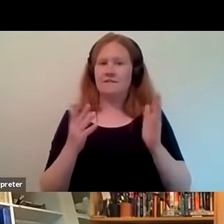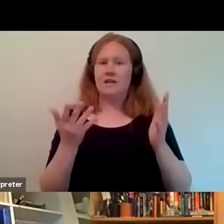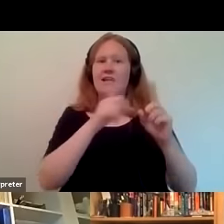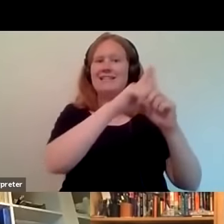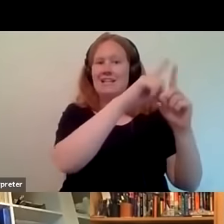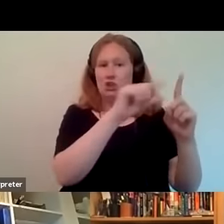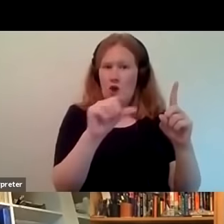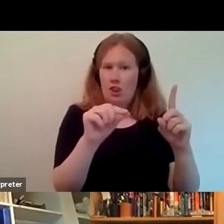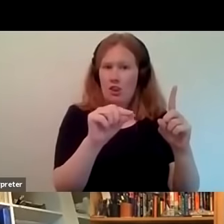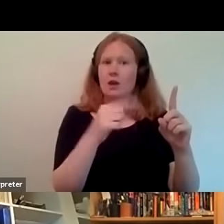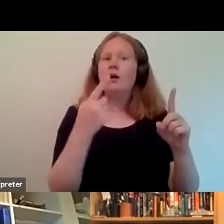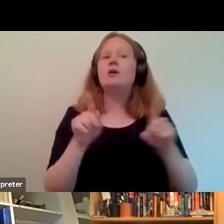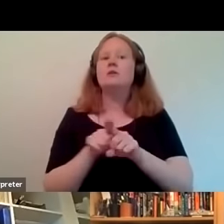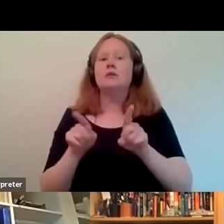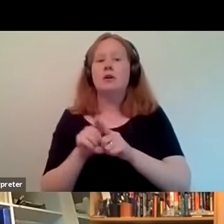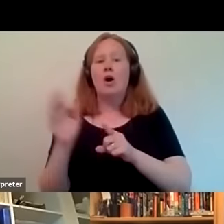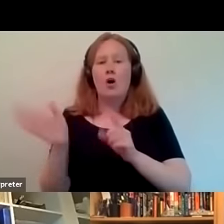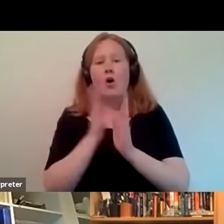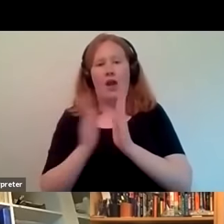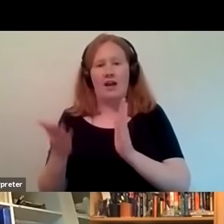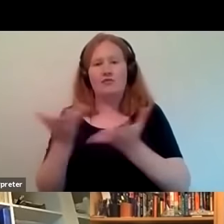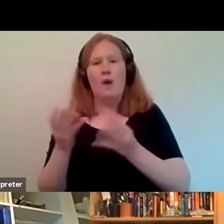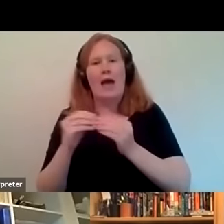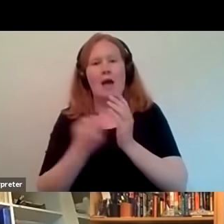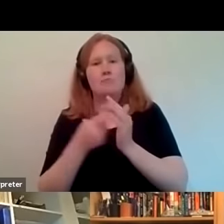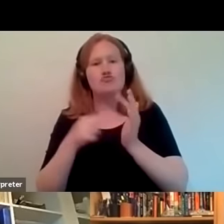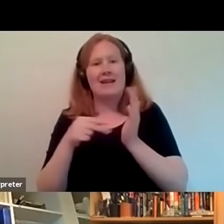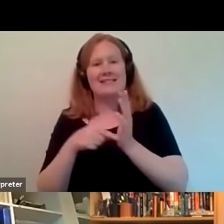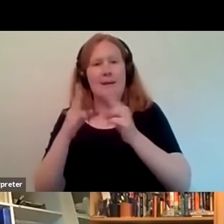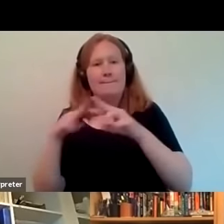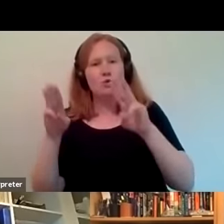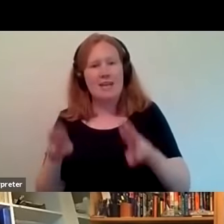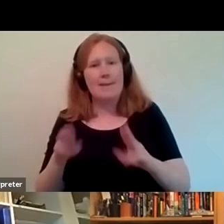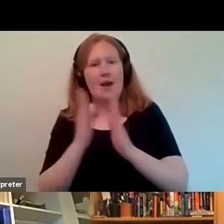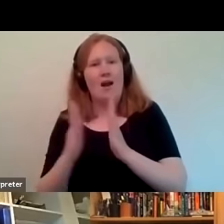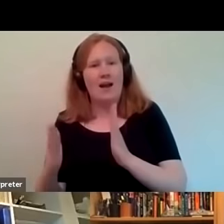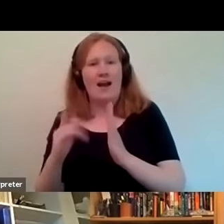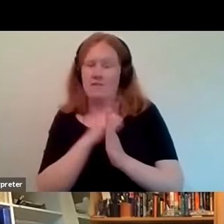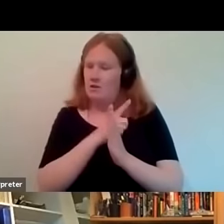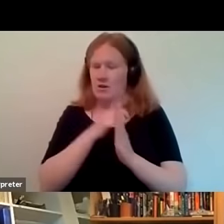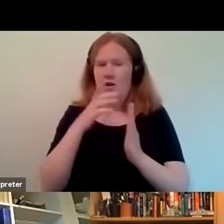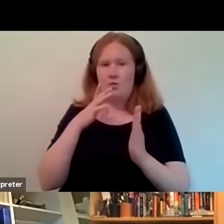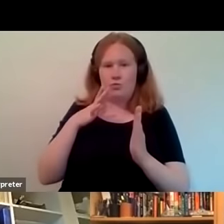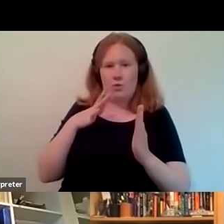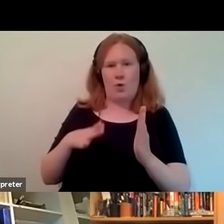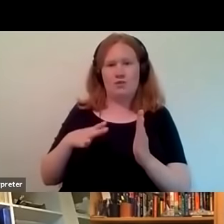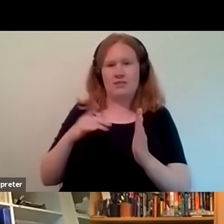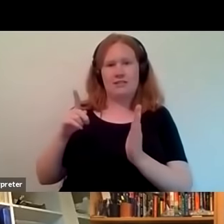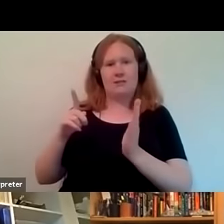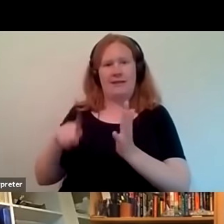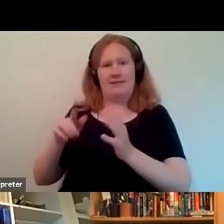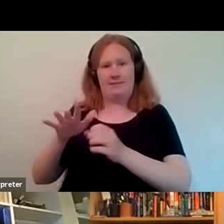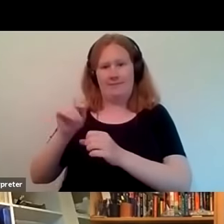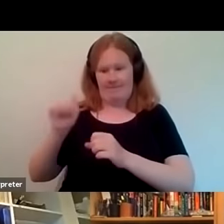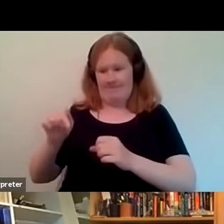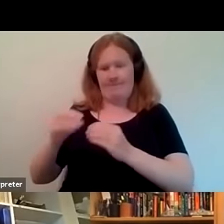but all of the archive archives also sit in brent museum and archive because we want this to be a legacy for the borough and